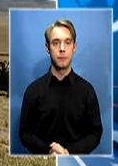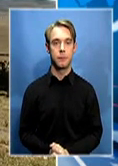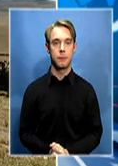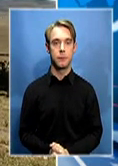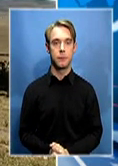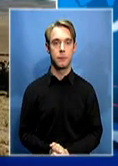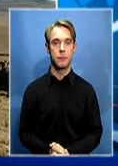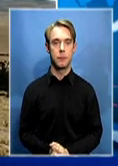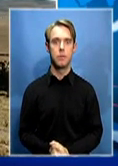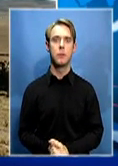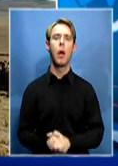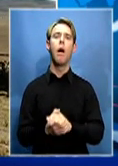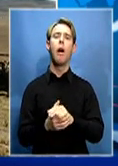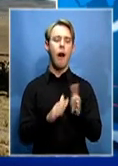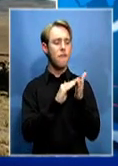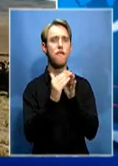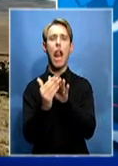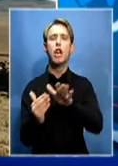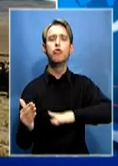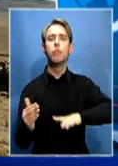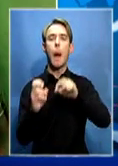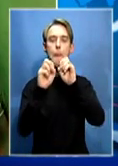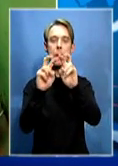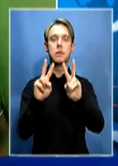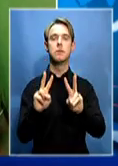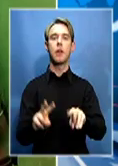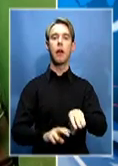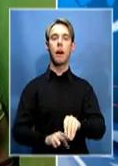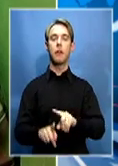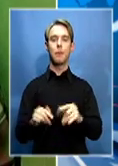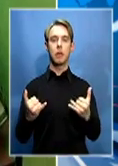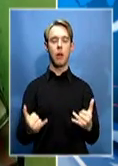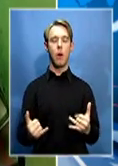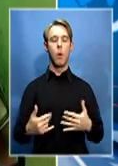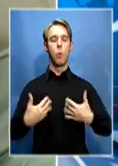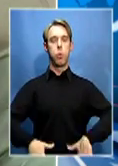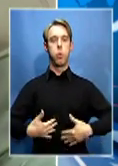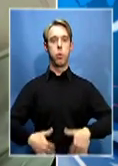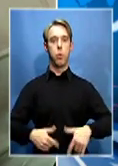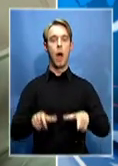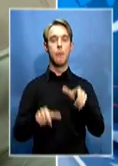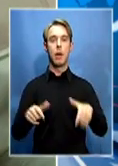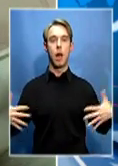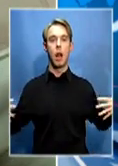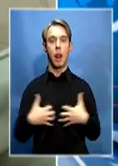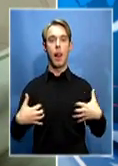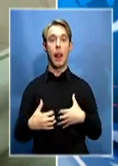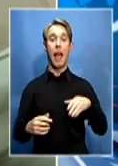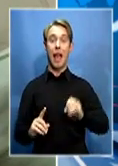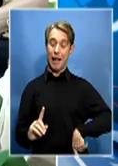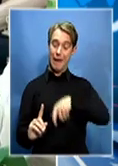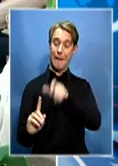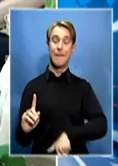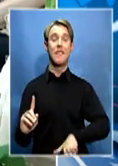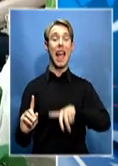The usually peaceful village is now in turmoil. 78-year-old Machoba Mbambo is fighting for